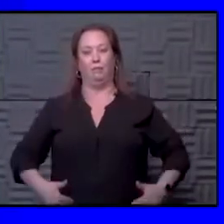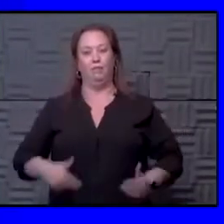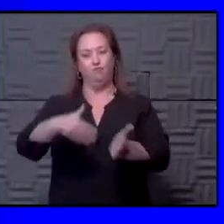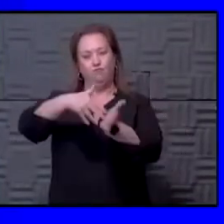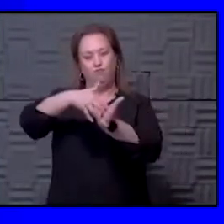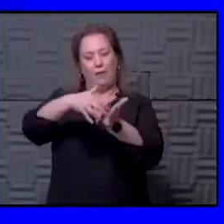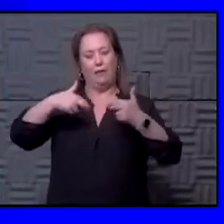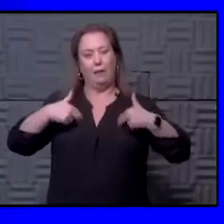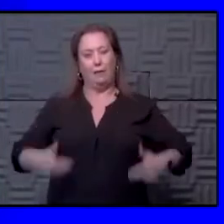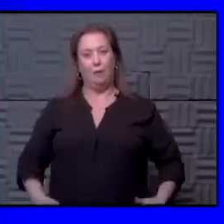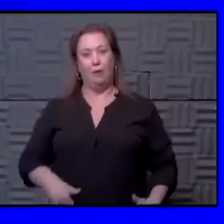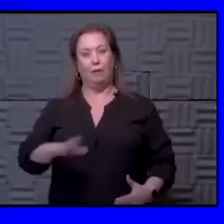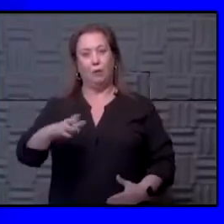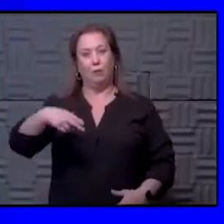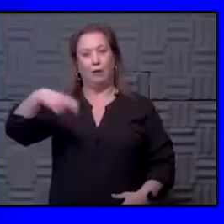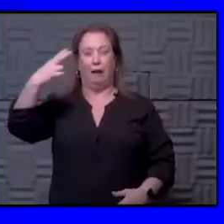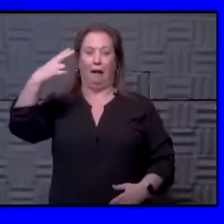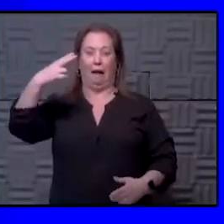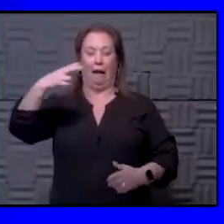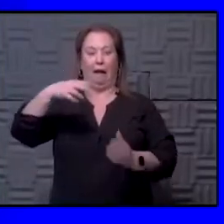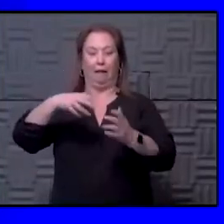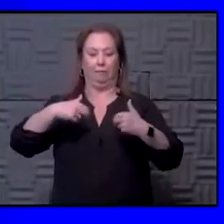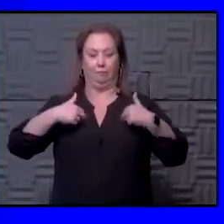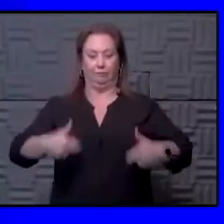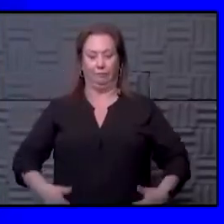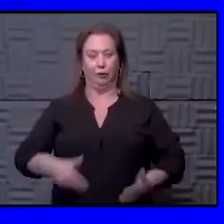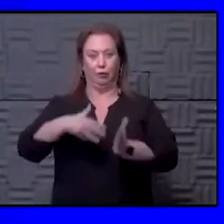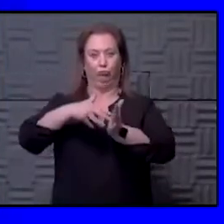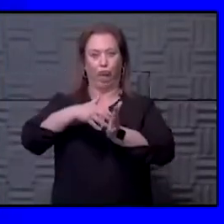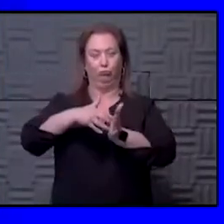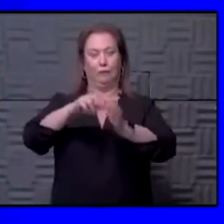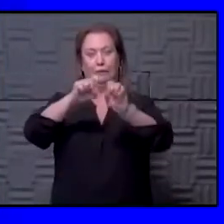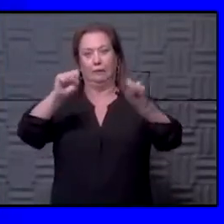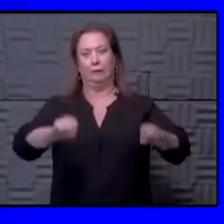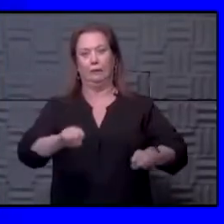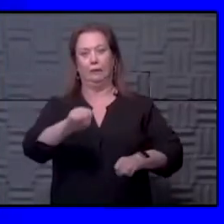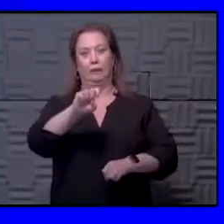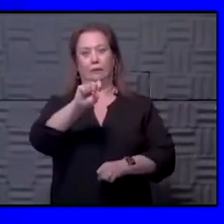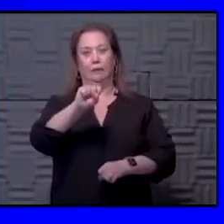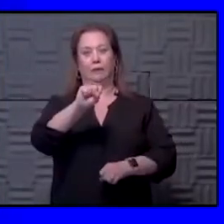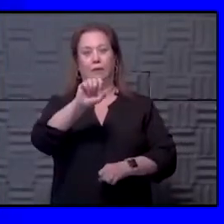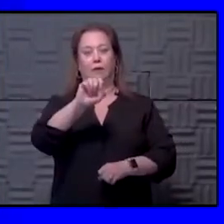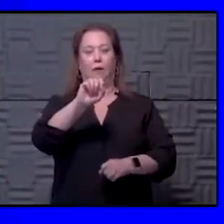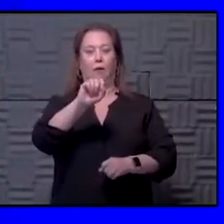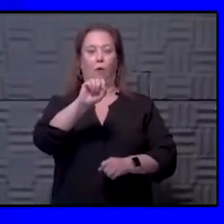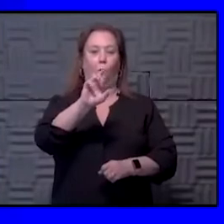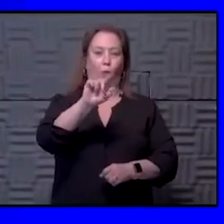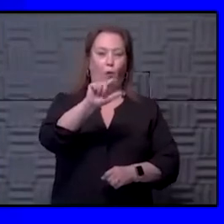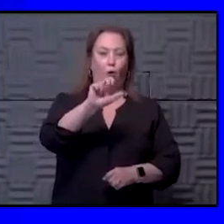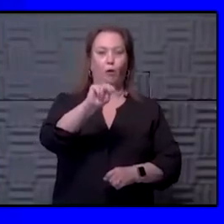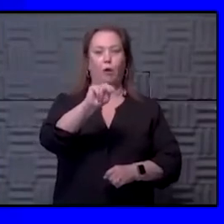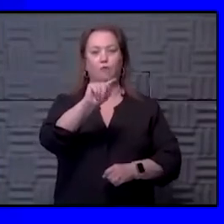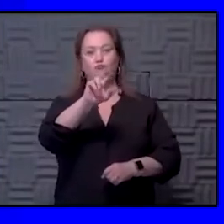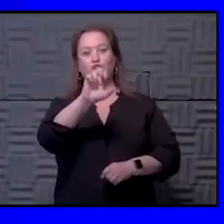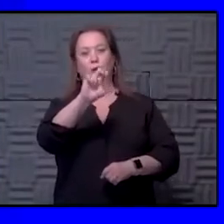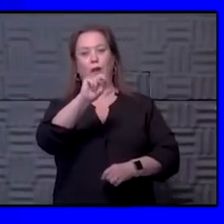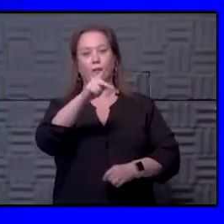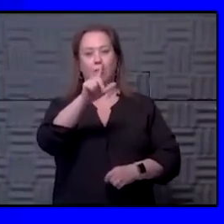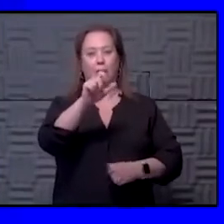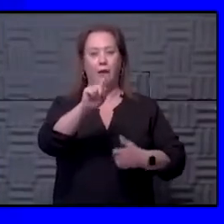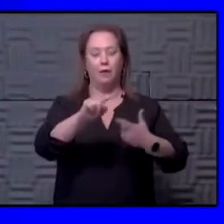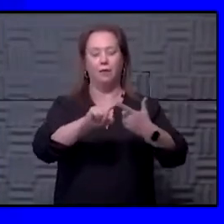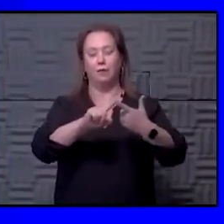even if you are some of those highly immunosuppressed patients with solid organ transplant or bone marrow transplant,